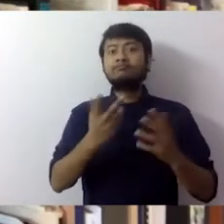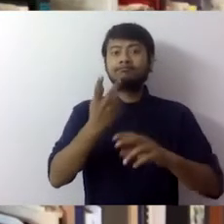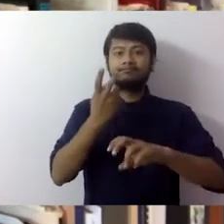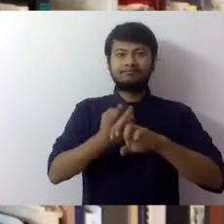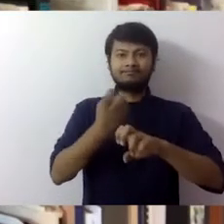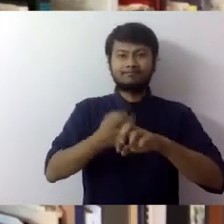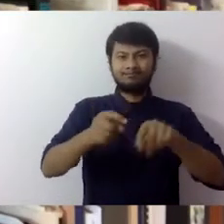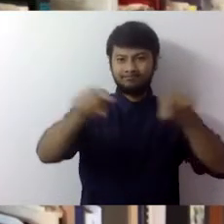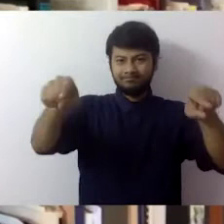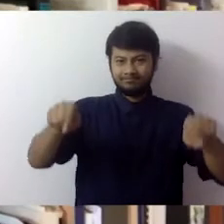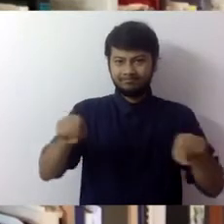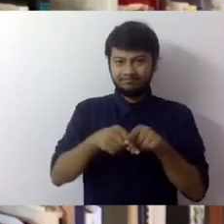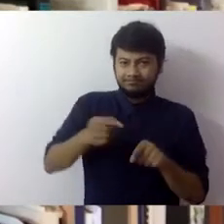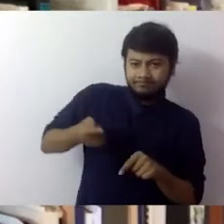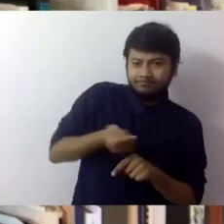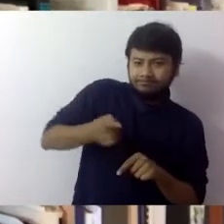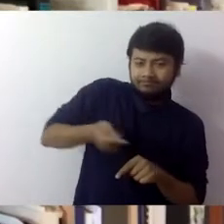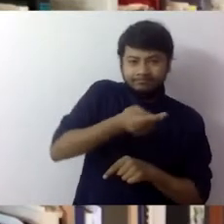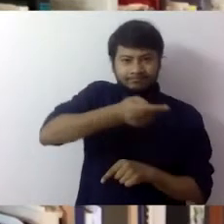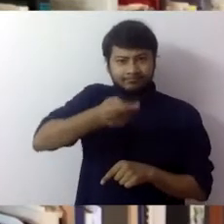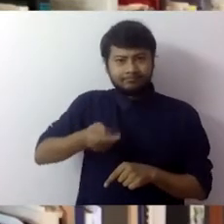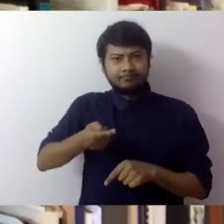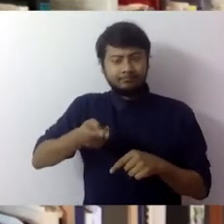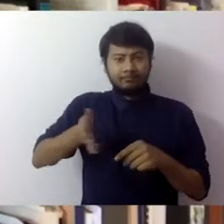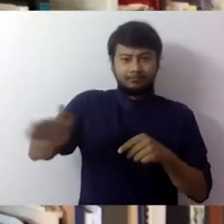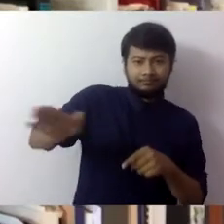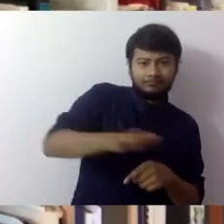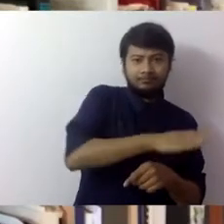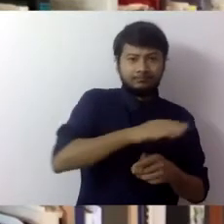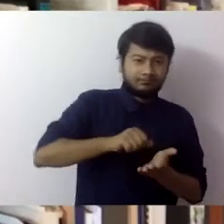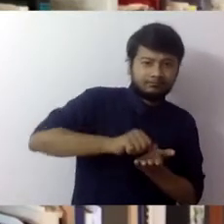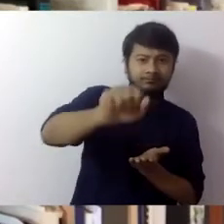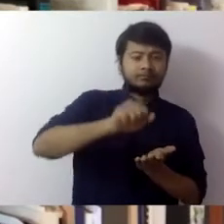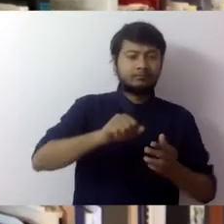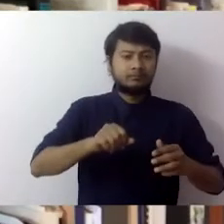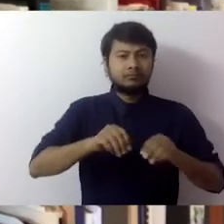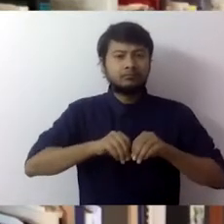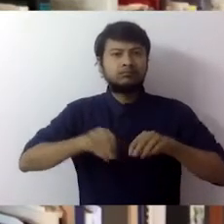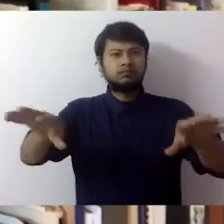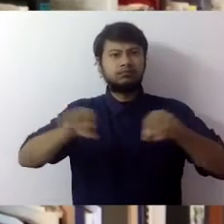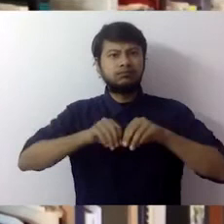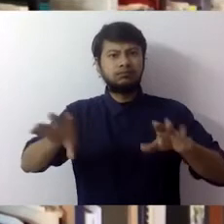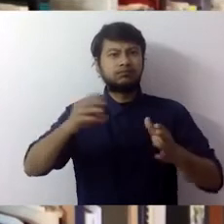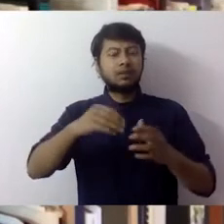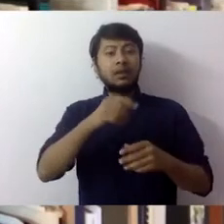industry and the artists and printmakers there were rapidly innovating not only in terms of imagery and style but also technique.